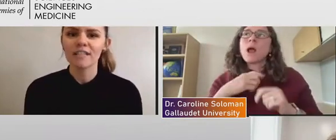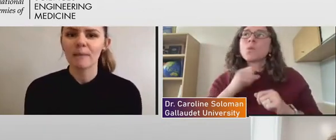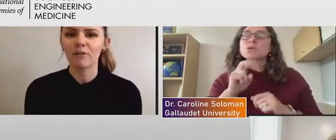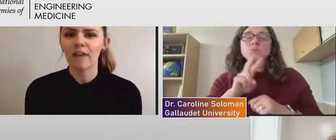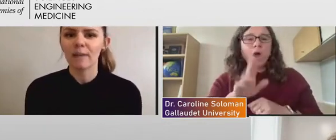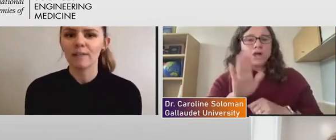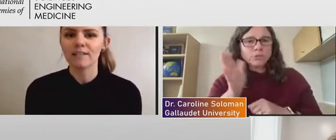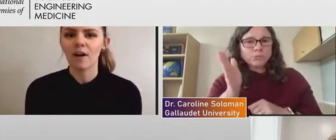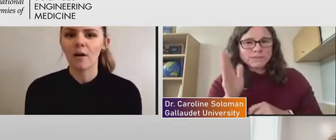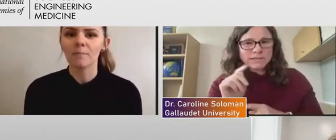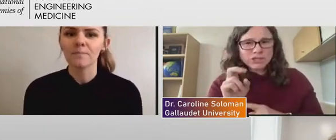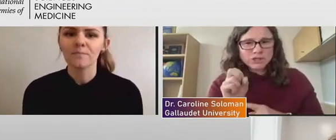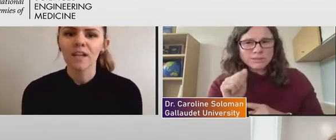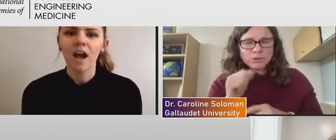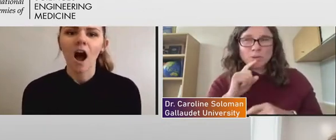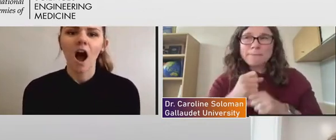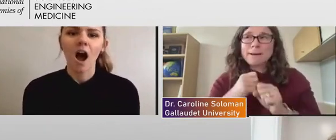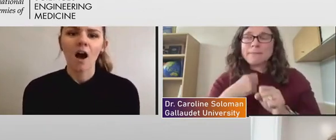another example of ableism.